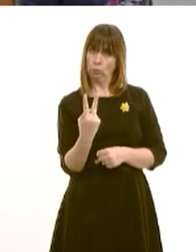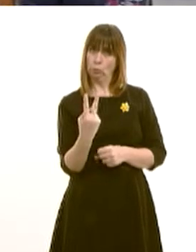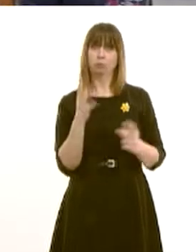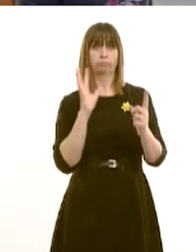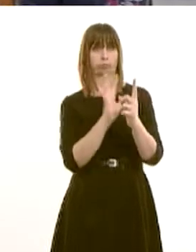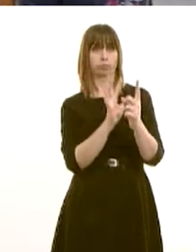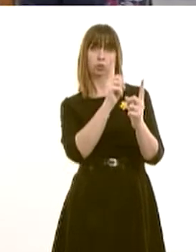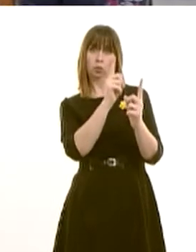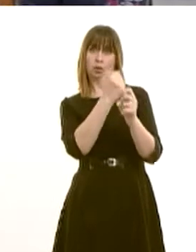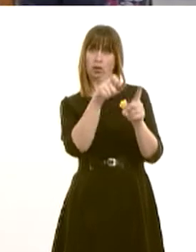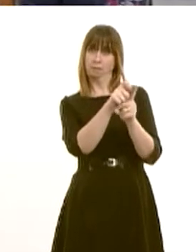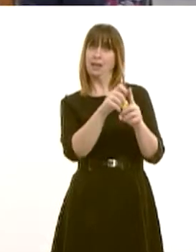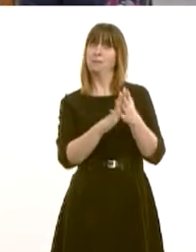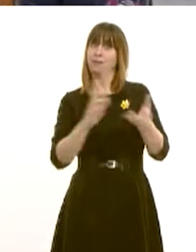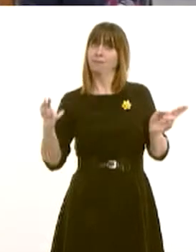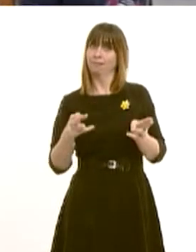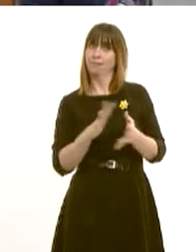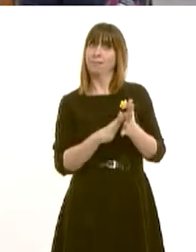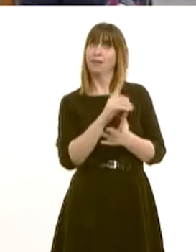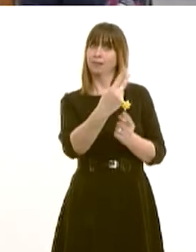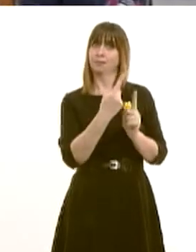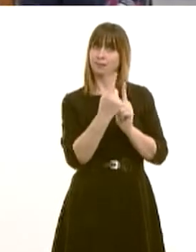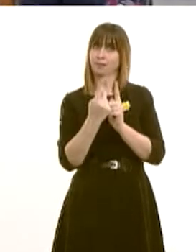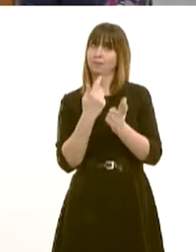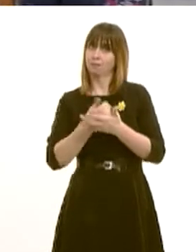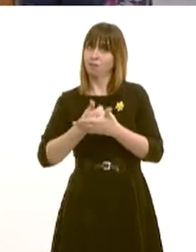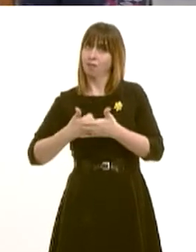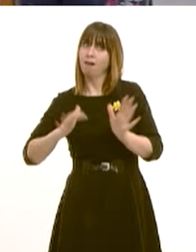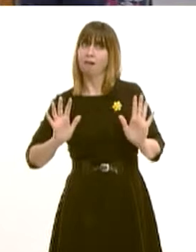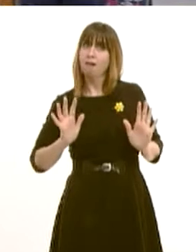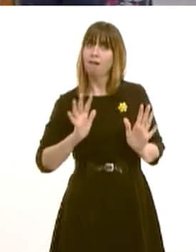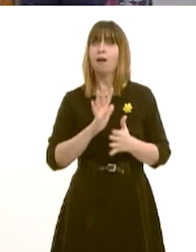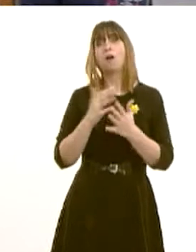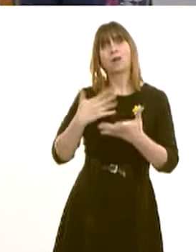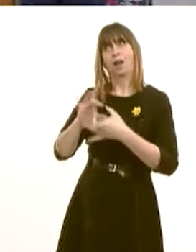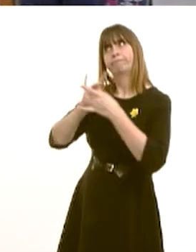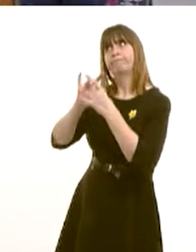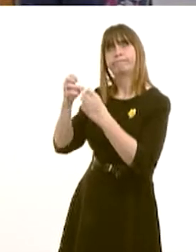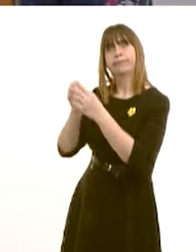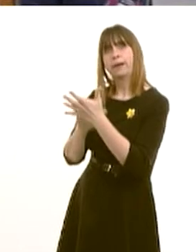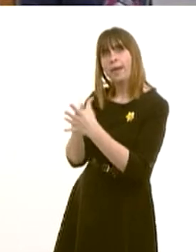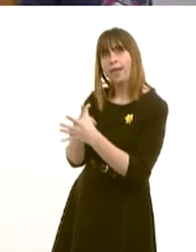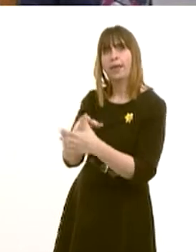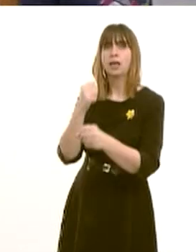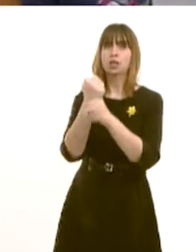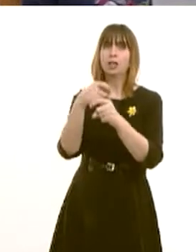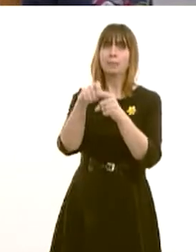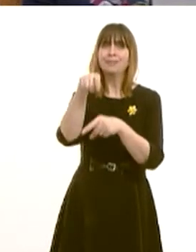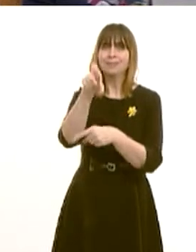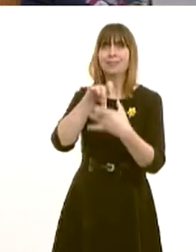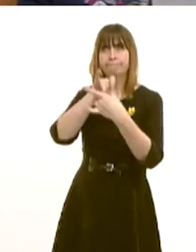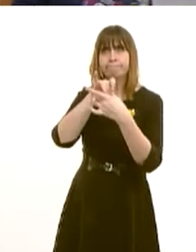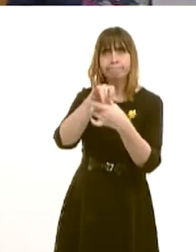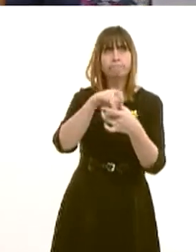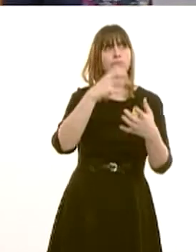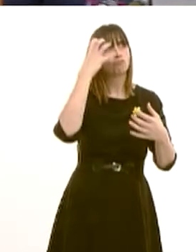Wales where there are challenges in attracting GPs. What we're doing is working with the BMA, with the GPC, with the